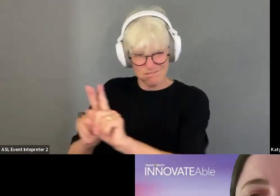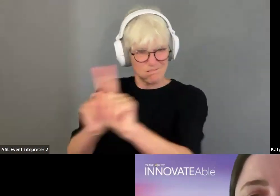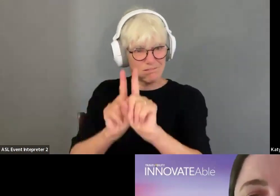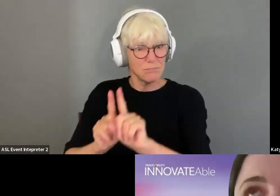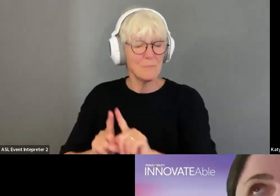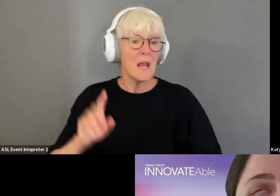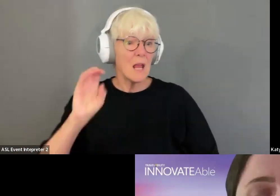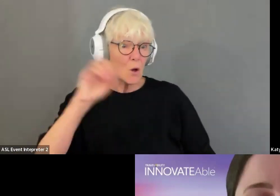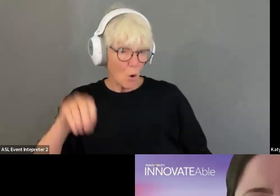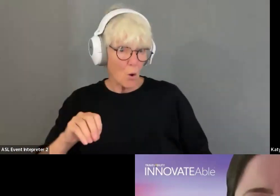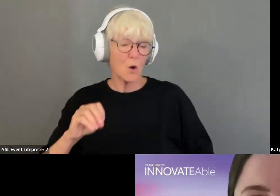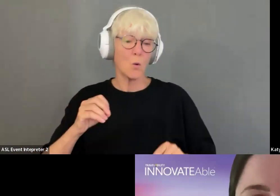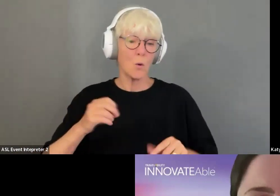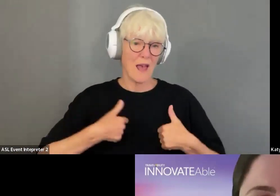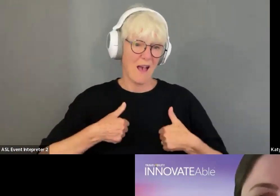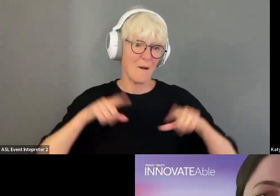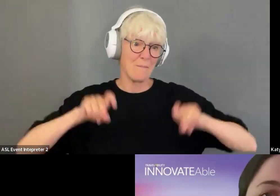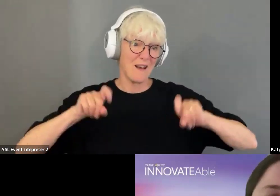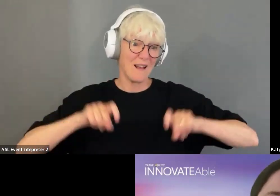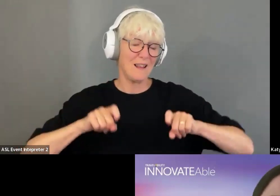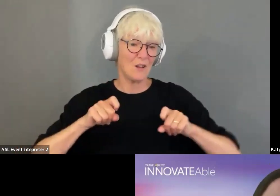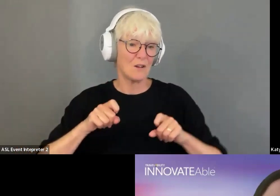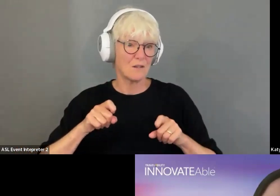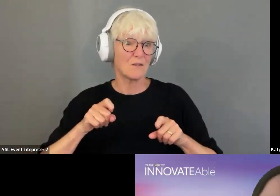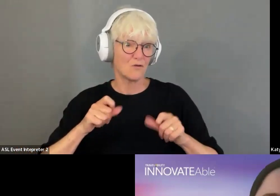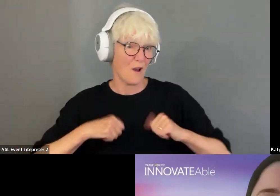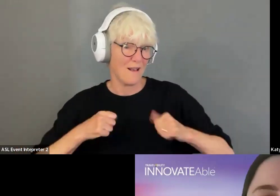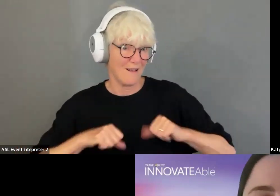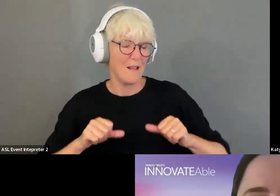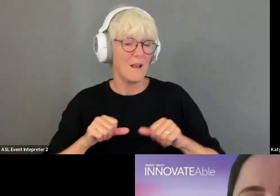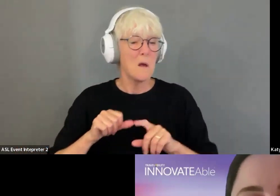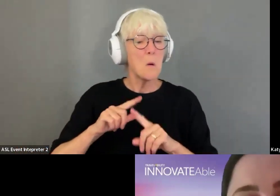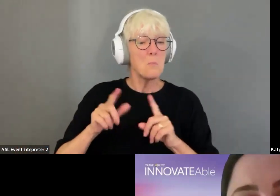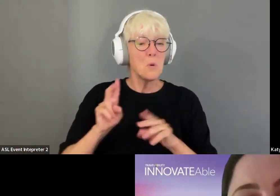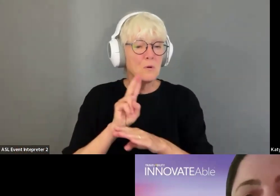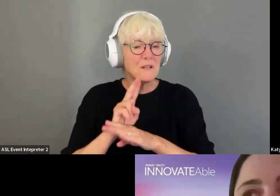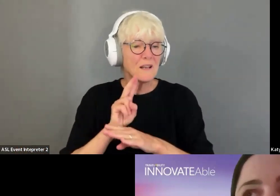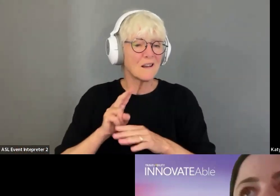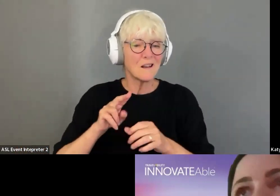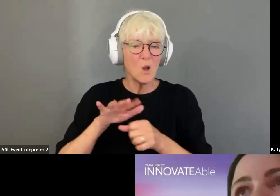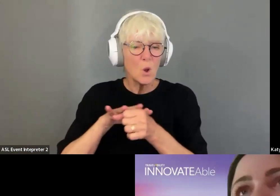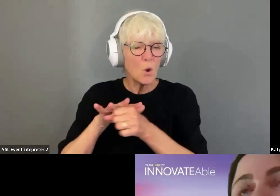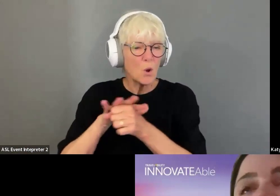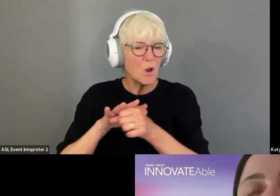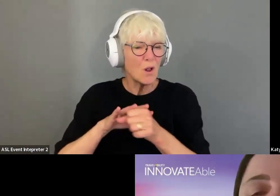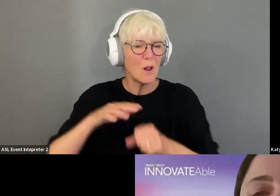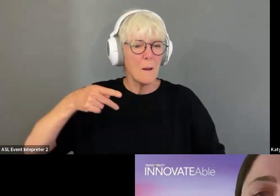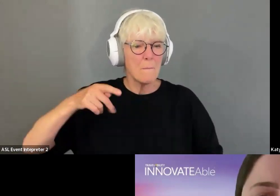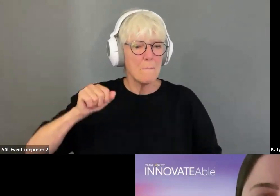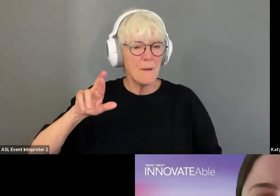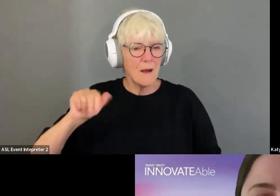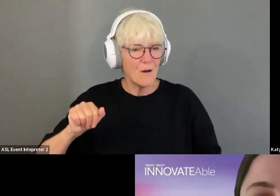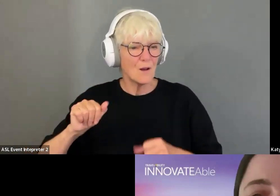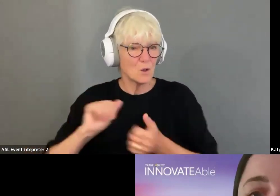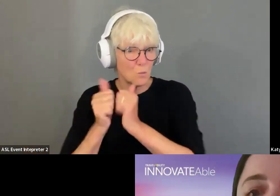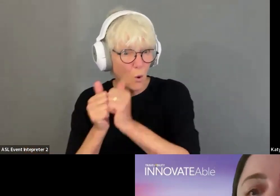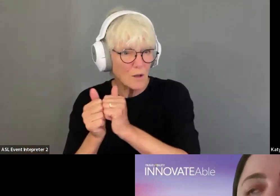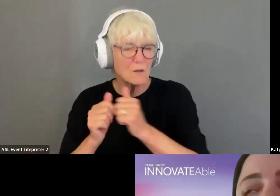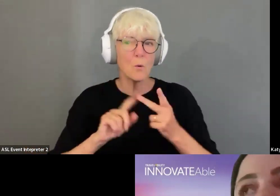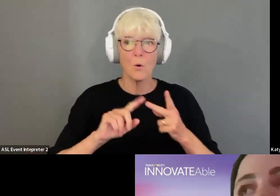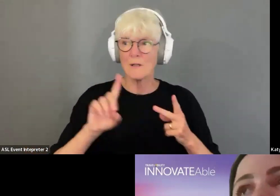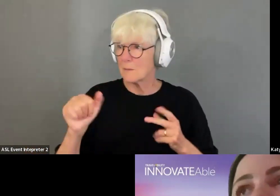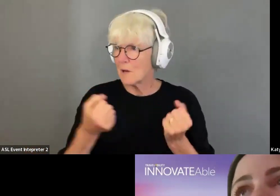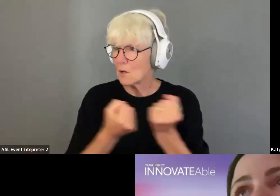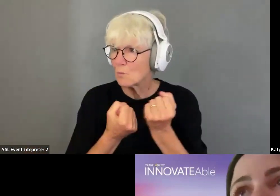trial, we've been very heavily leveraging, um, all sort of local parasports organizations, local disability support